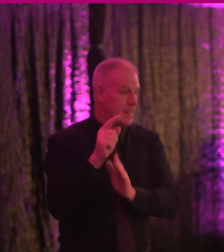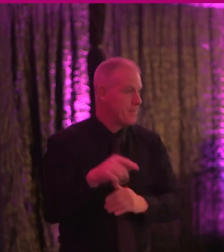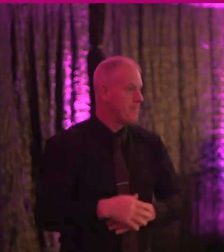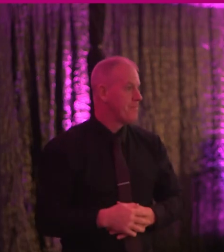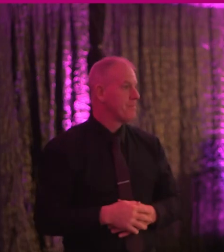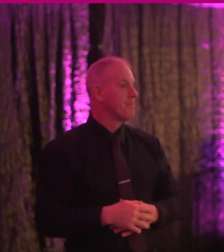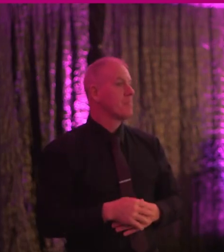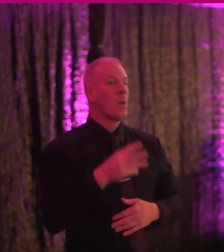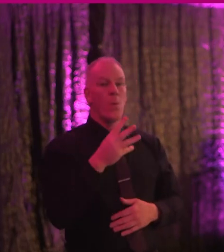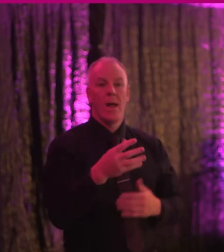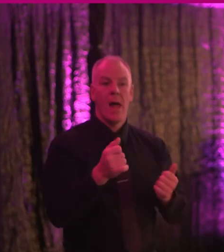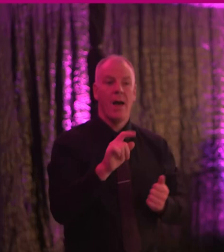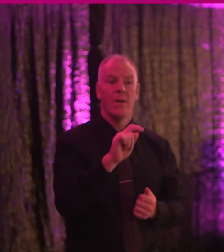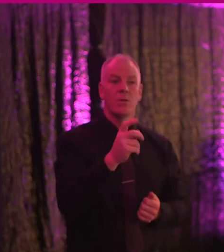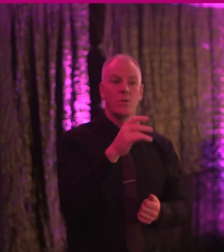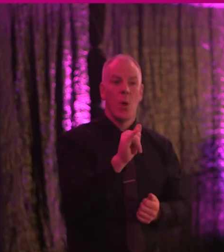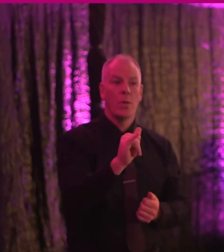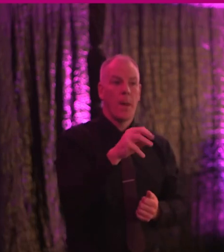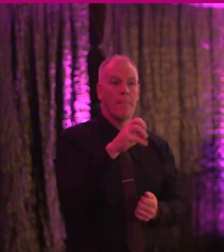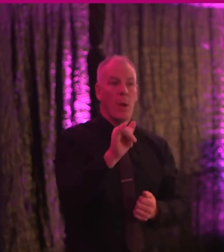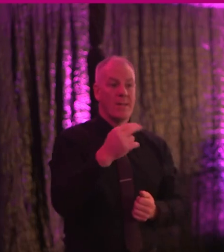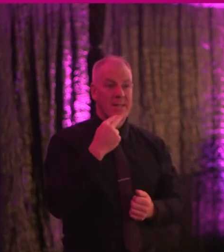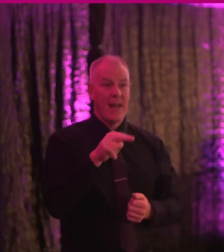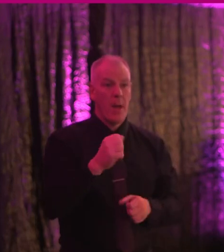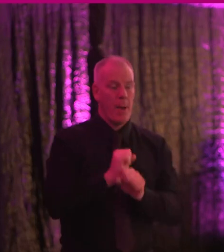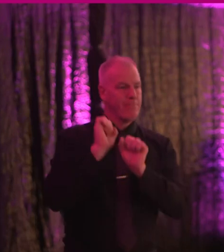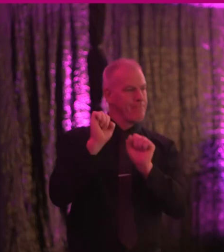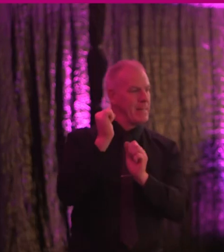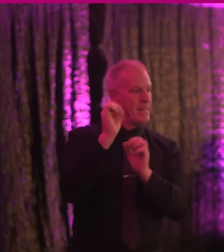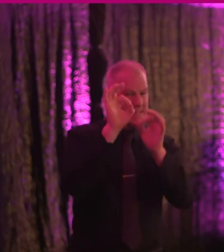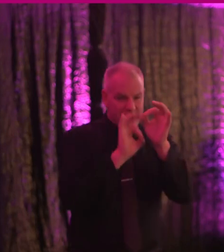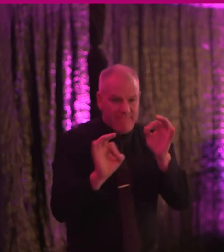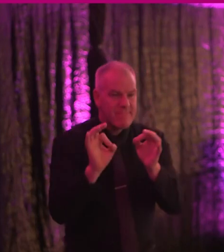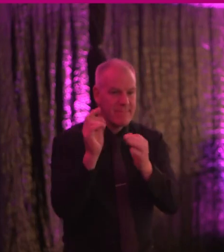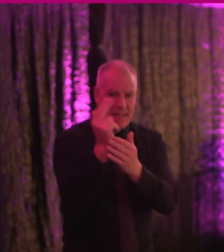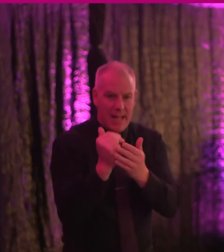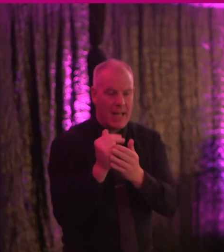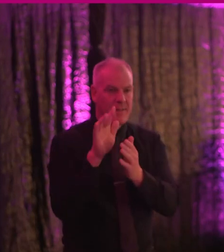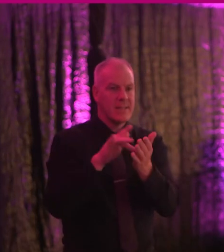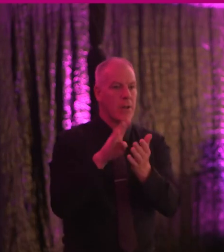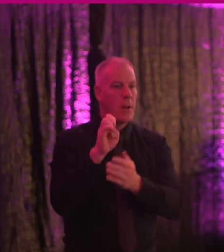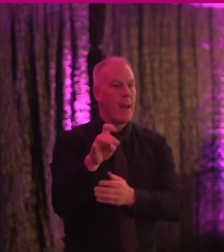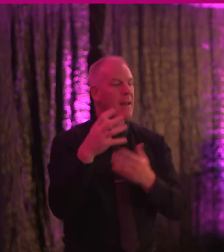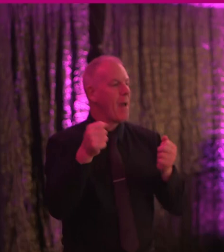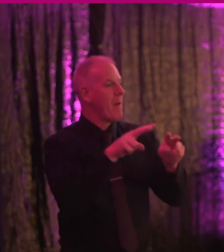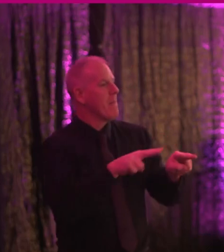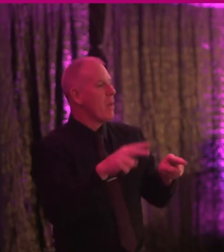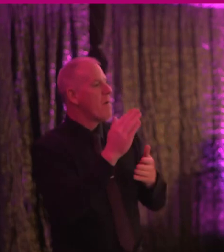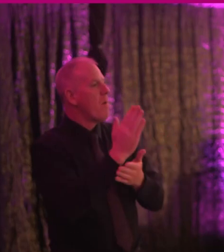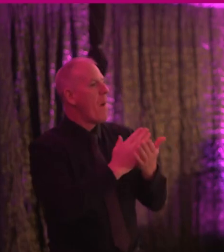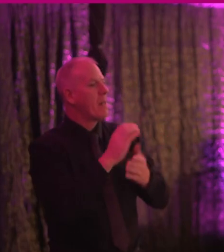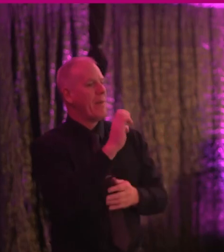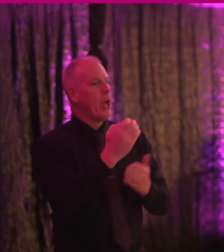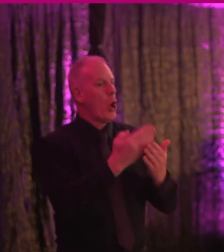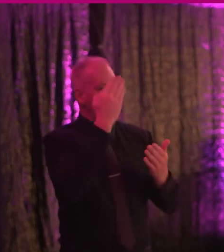that we will hear from Tony Murray this afternoon about this design of the Central Bank and watch a video from part of the e-learning